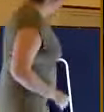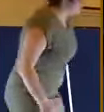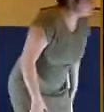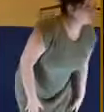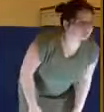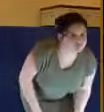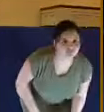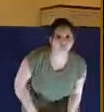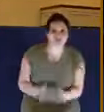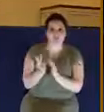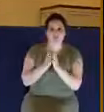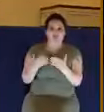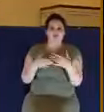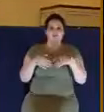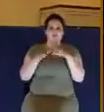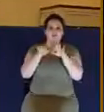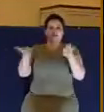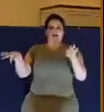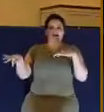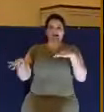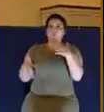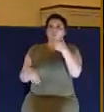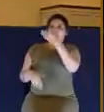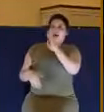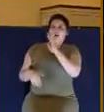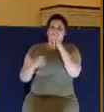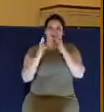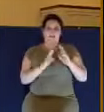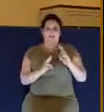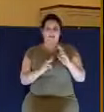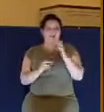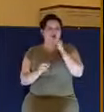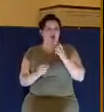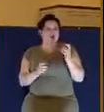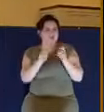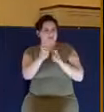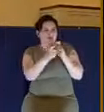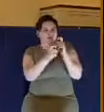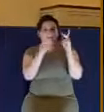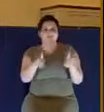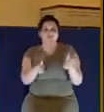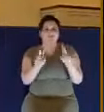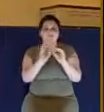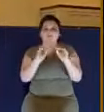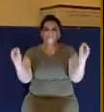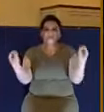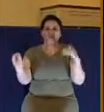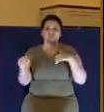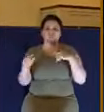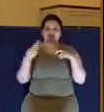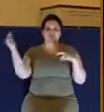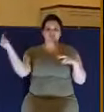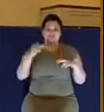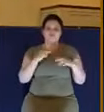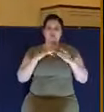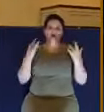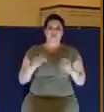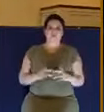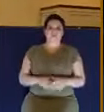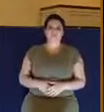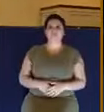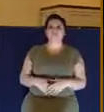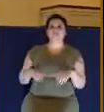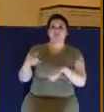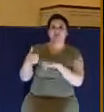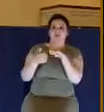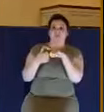respecter of persons. He looks upon the heart. So that's number one. When you